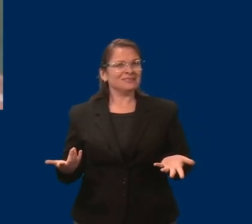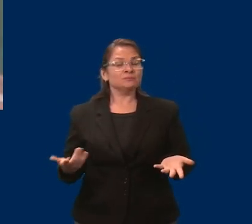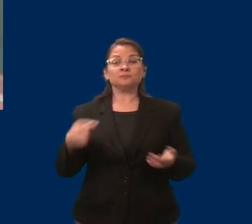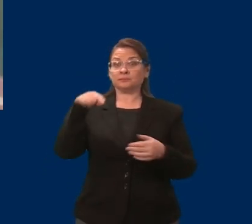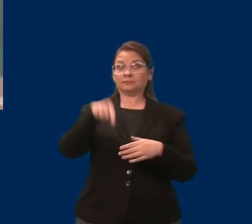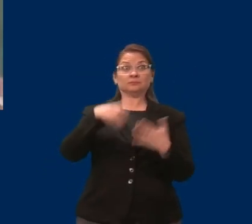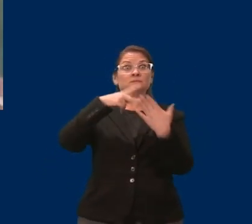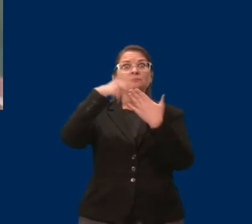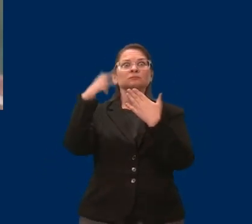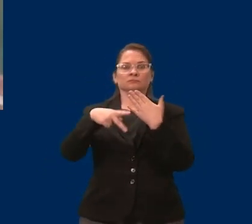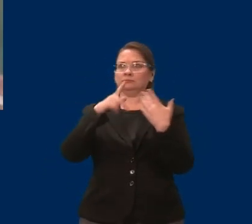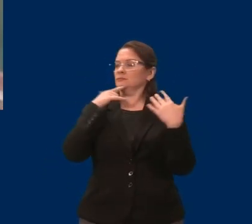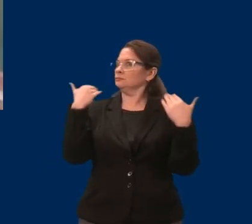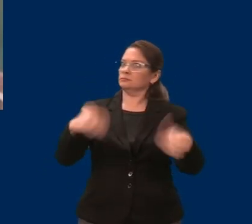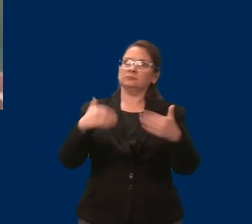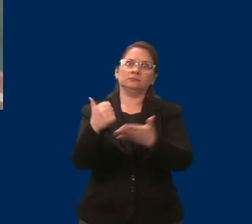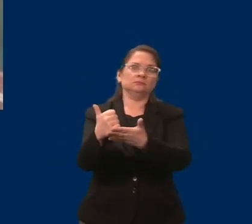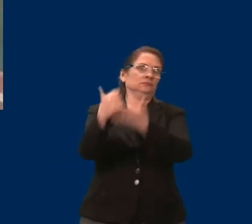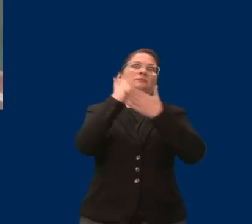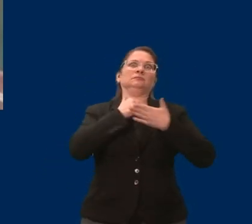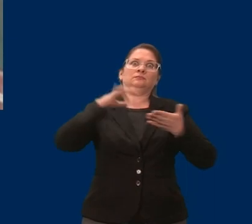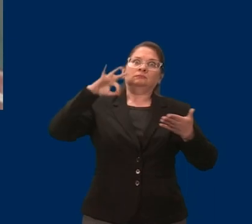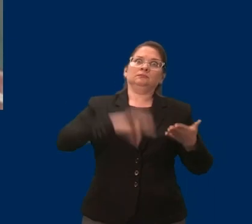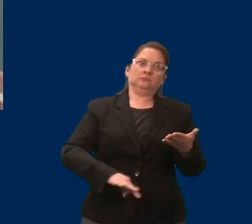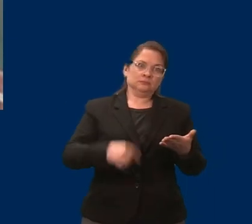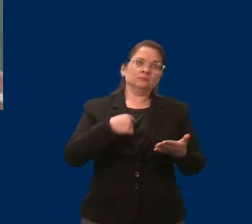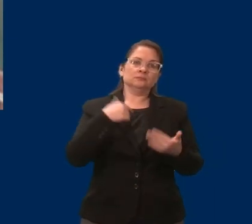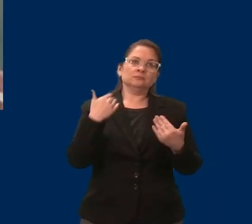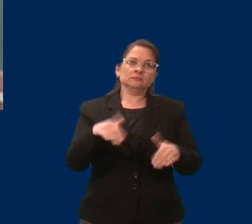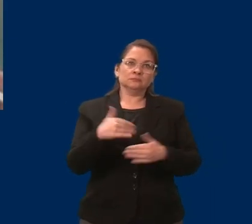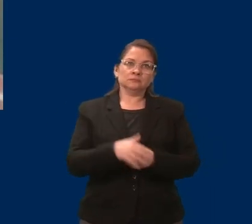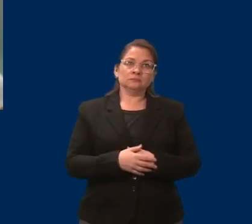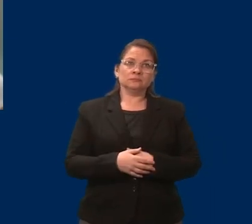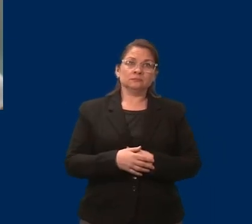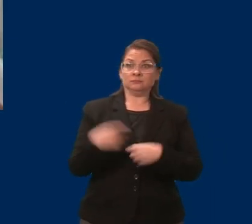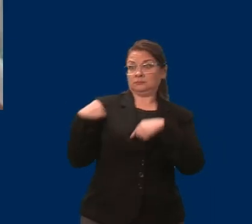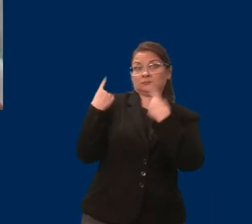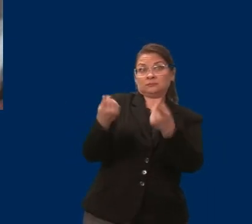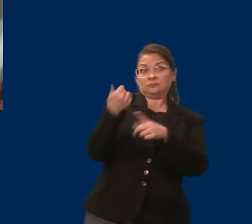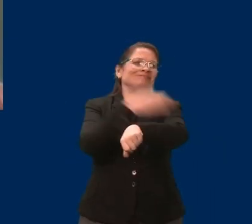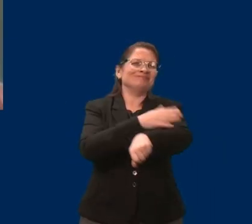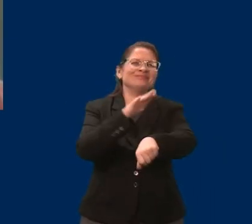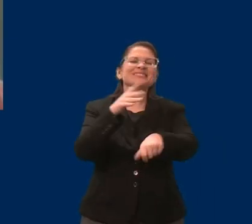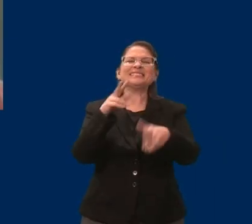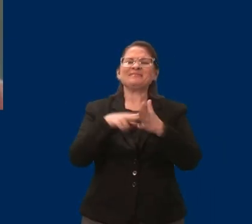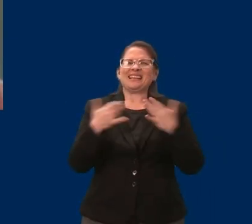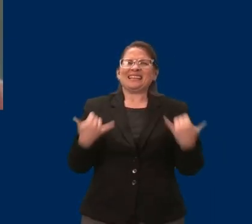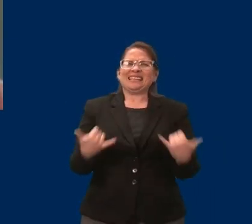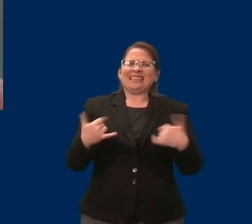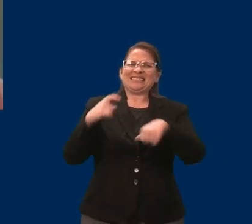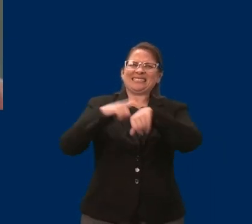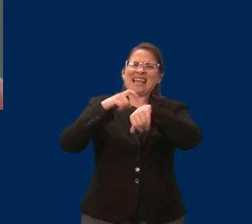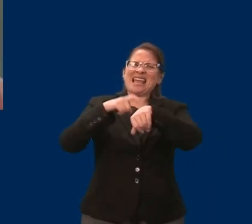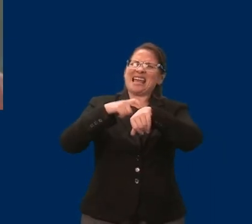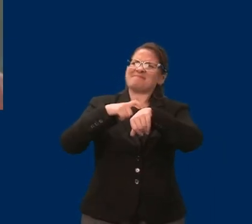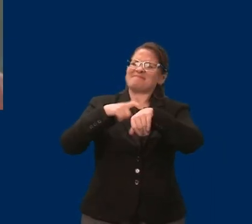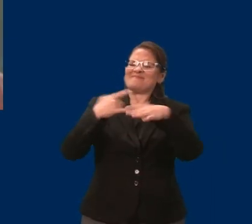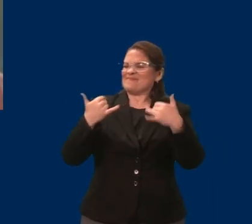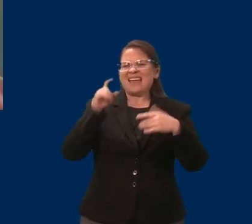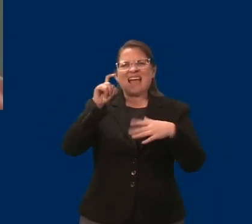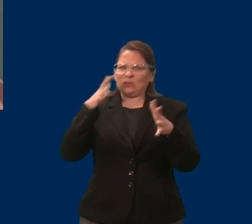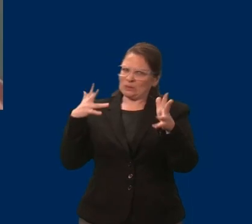asset, but since 1999, when it was incepted, it really hasn't been changed. What's a down payment on a house?